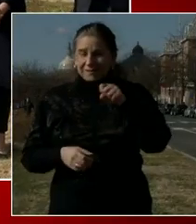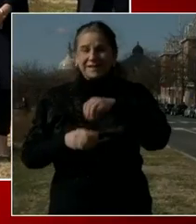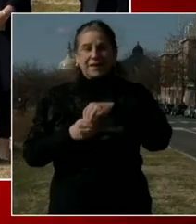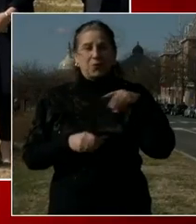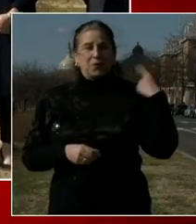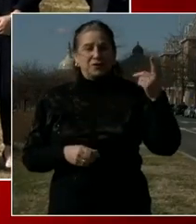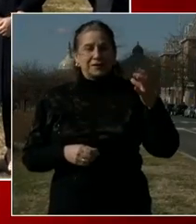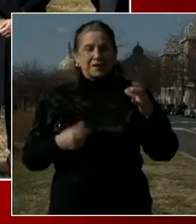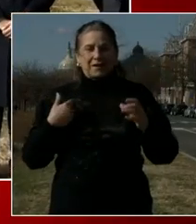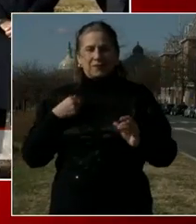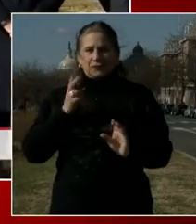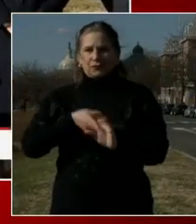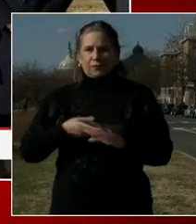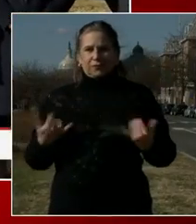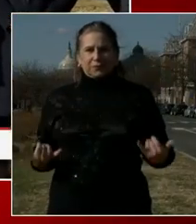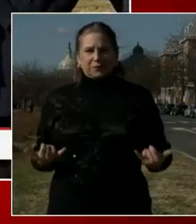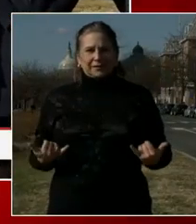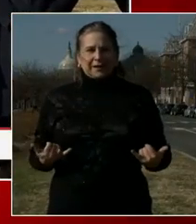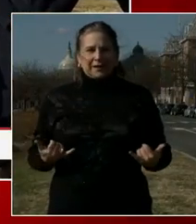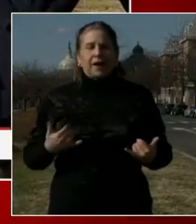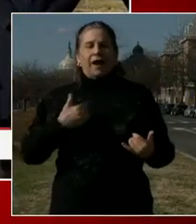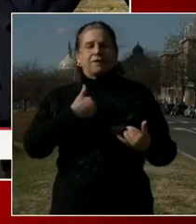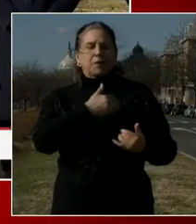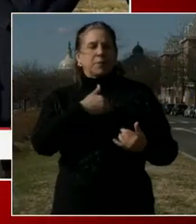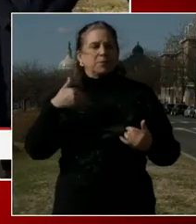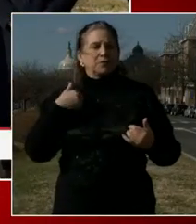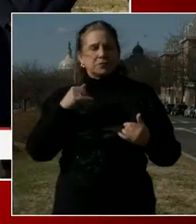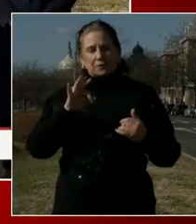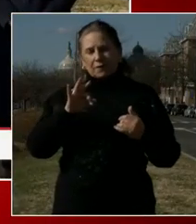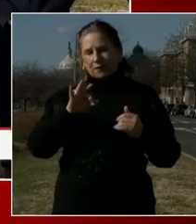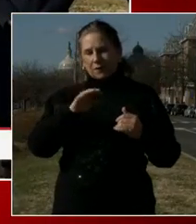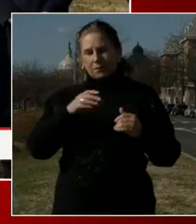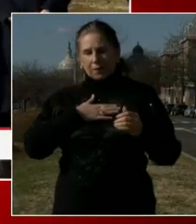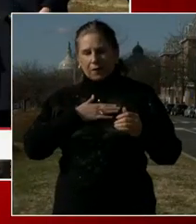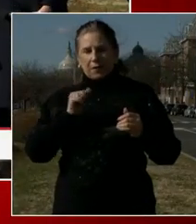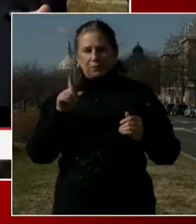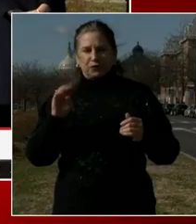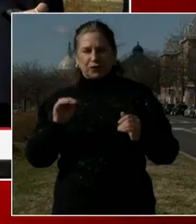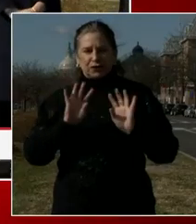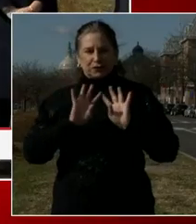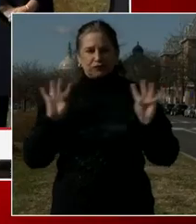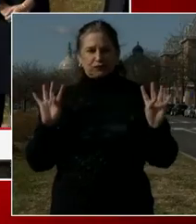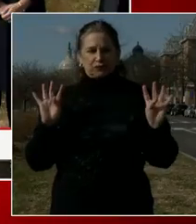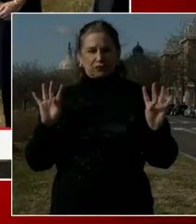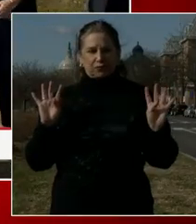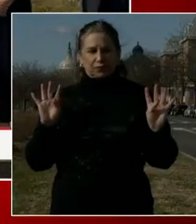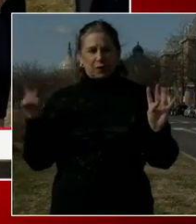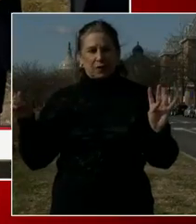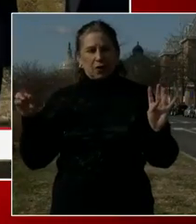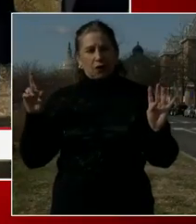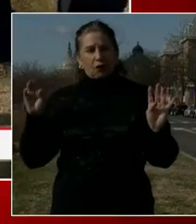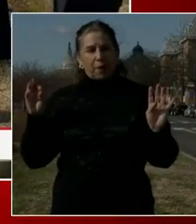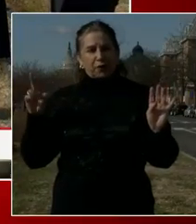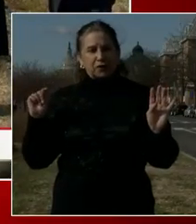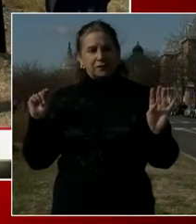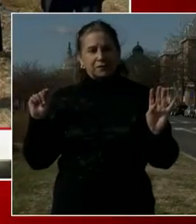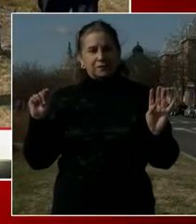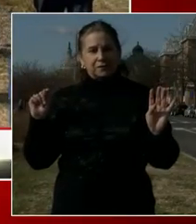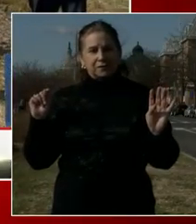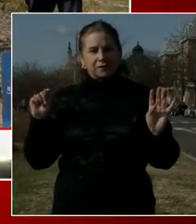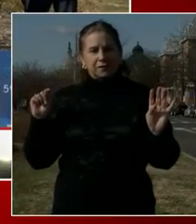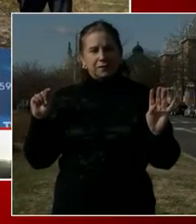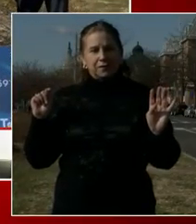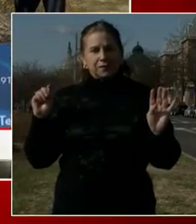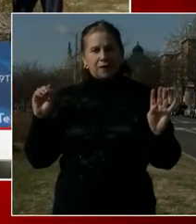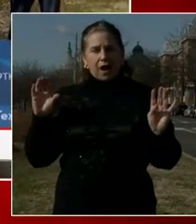by members of my administration, Robert Conte, the Chief of the Metropolitan Police Department, Chris Rodriguez, Director